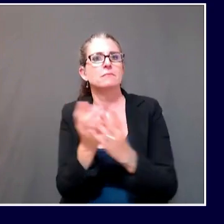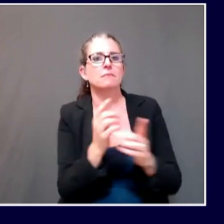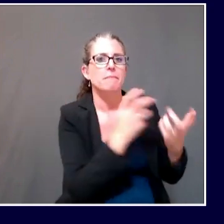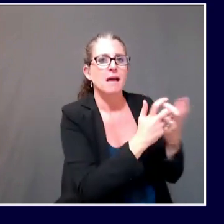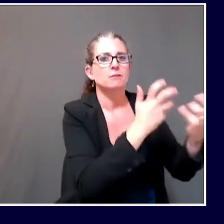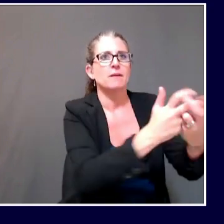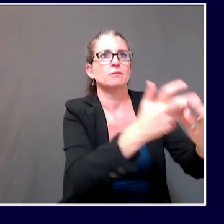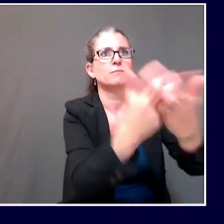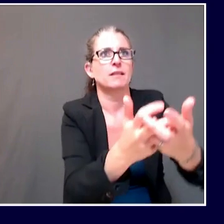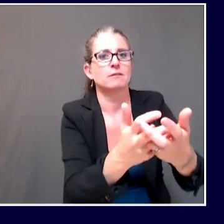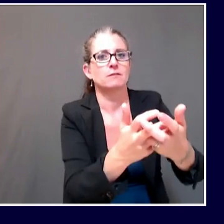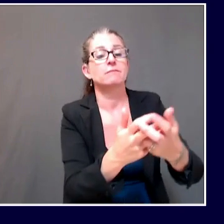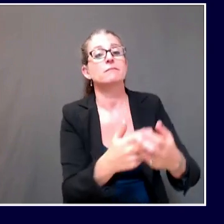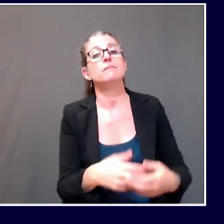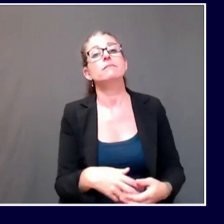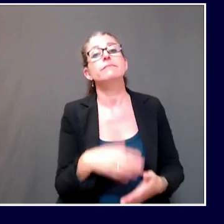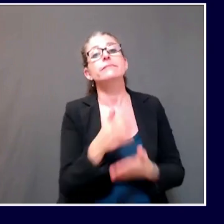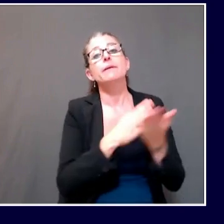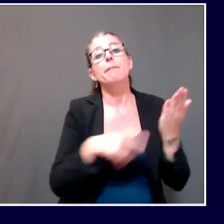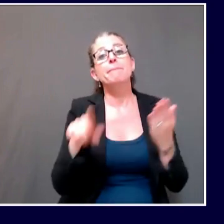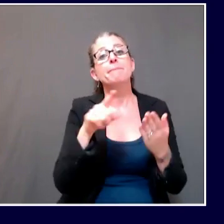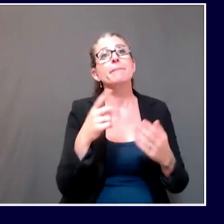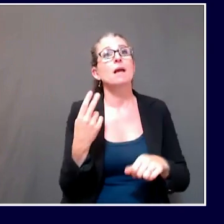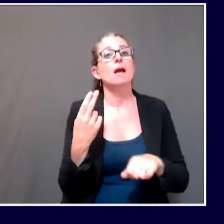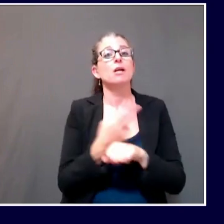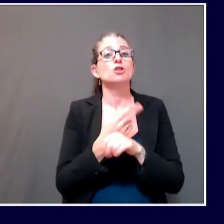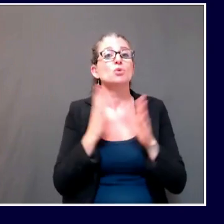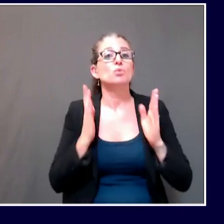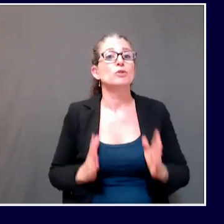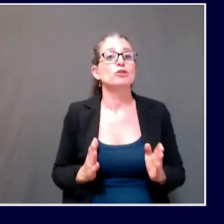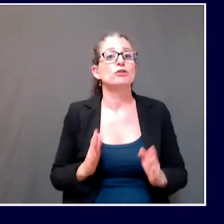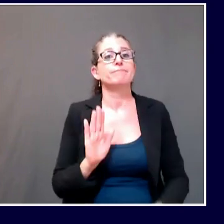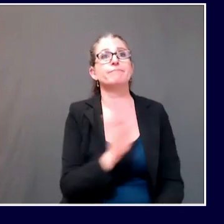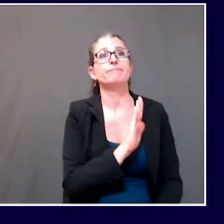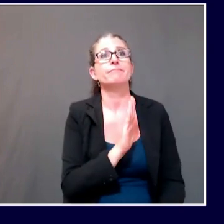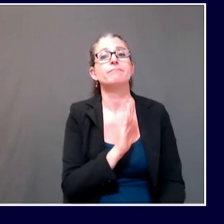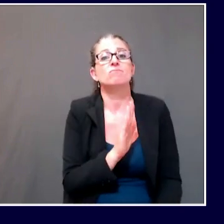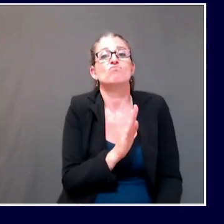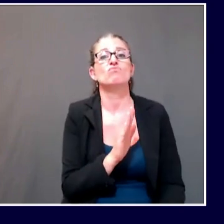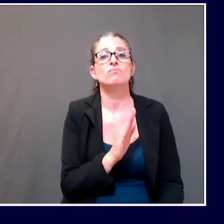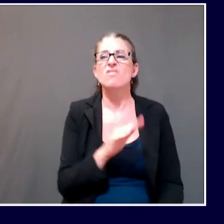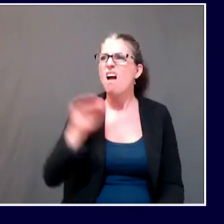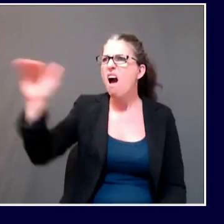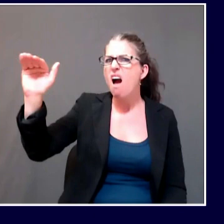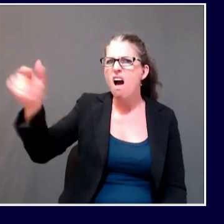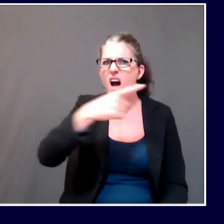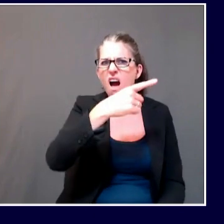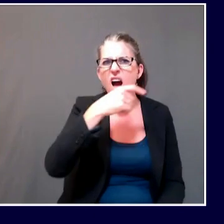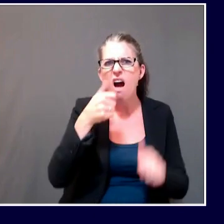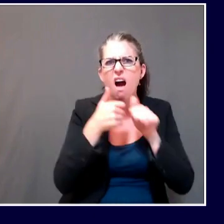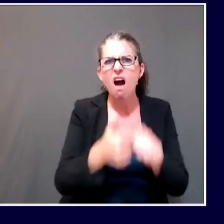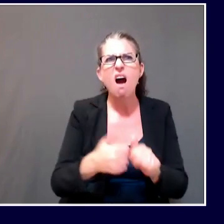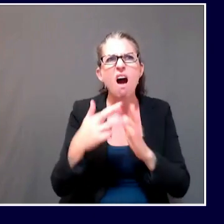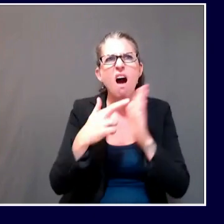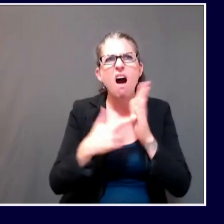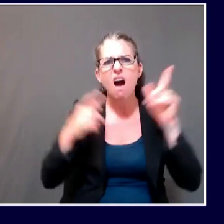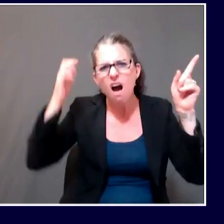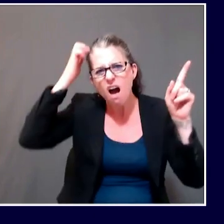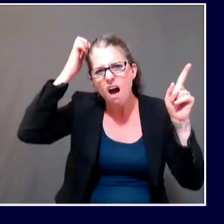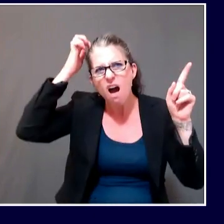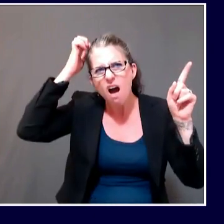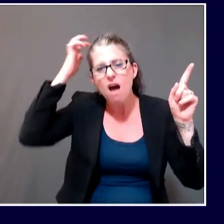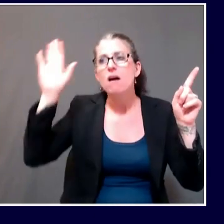people who say they just won't shop at that store, they won't go to that place, that kind of thing. Secondly, your liability insurance